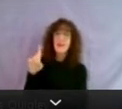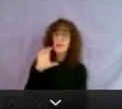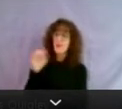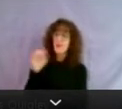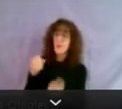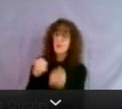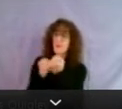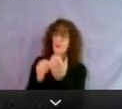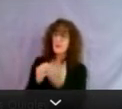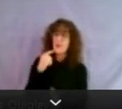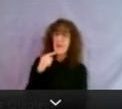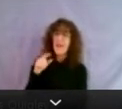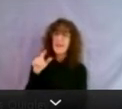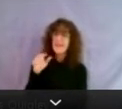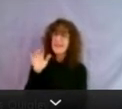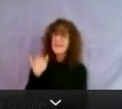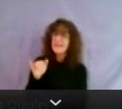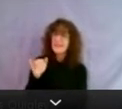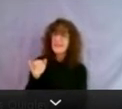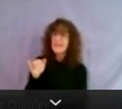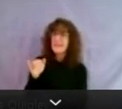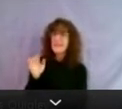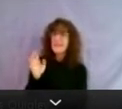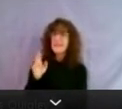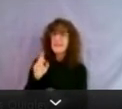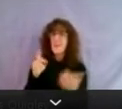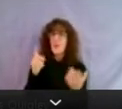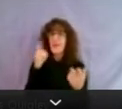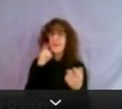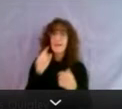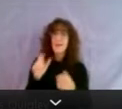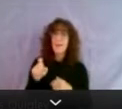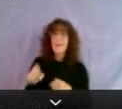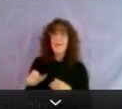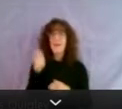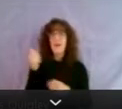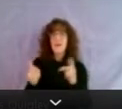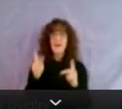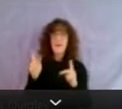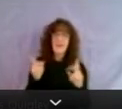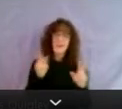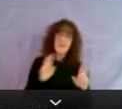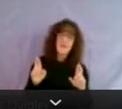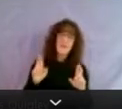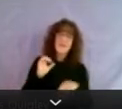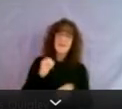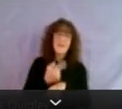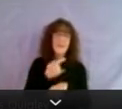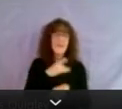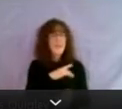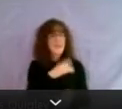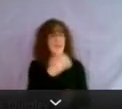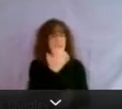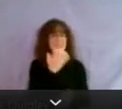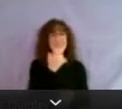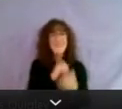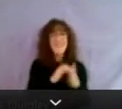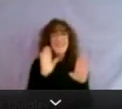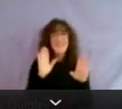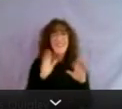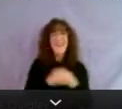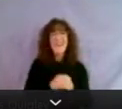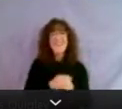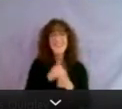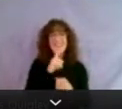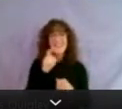and I believe Lacey's on board. So we just got to get the other side and get all seven, right? That would be outstanding. That would be great. It's much